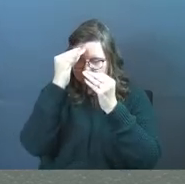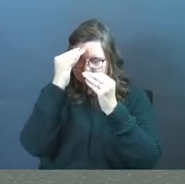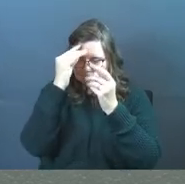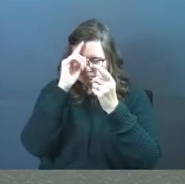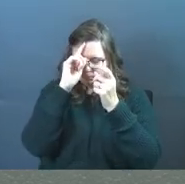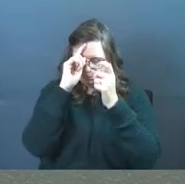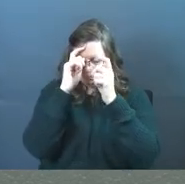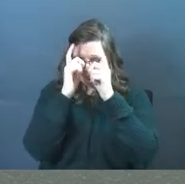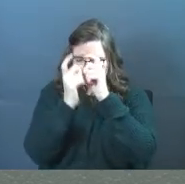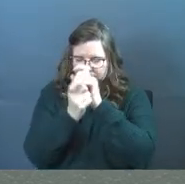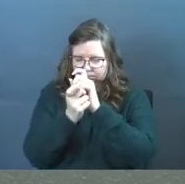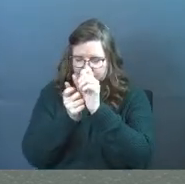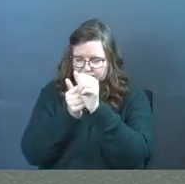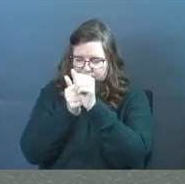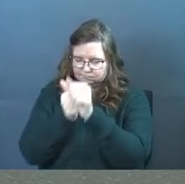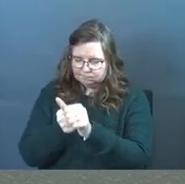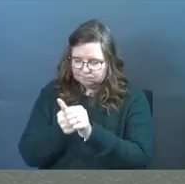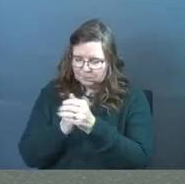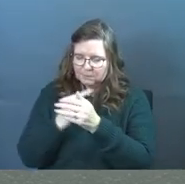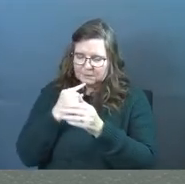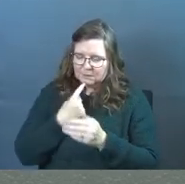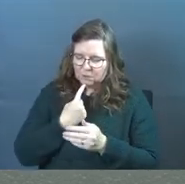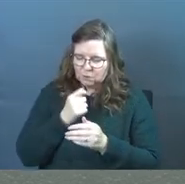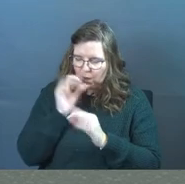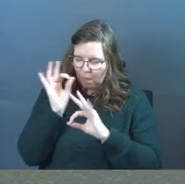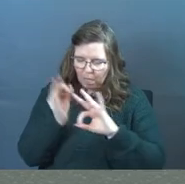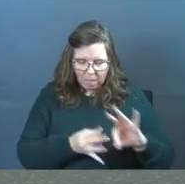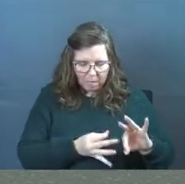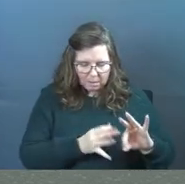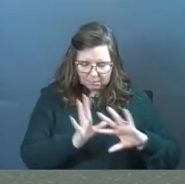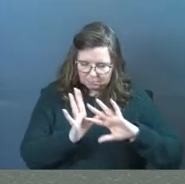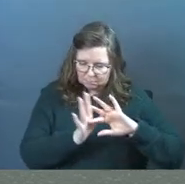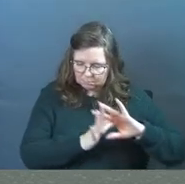begin to walk in it, to take it seriously, to not get distracted.